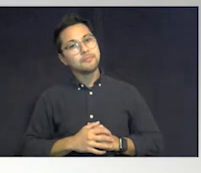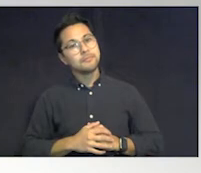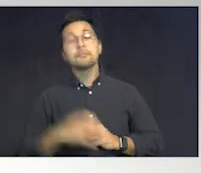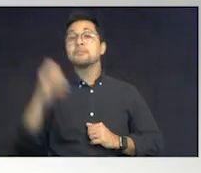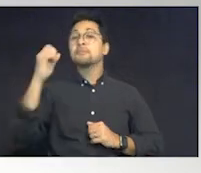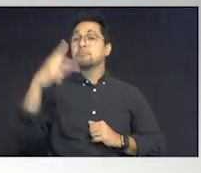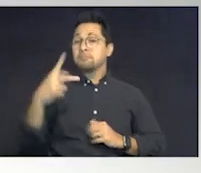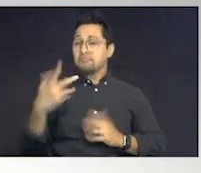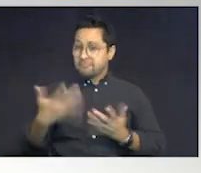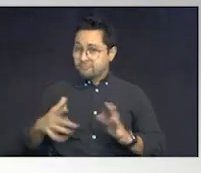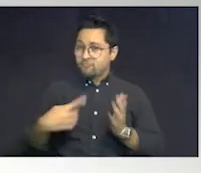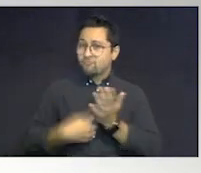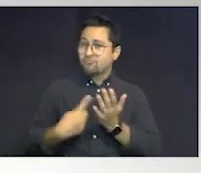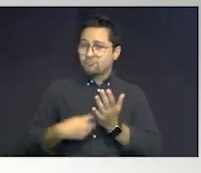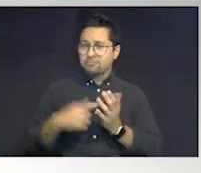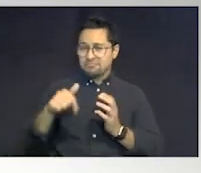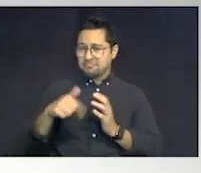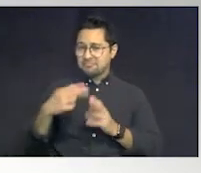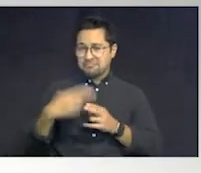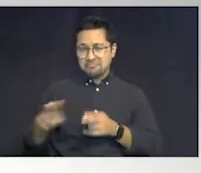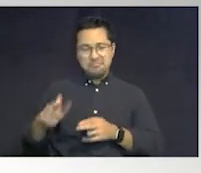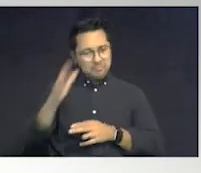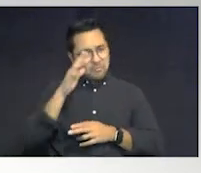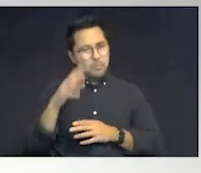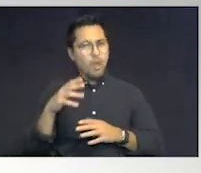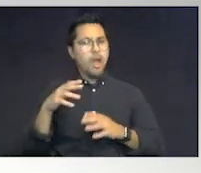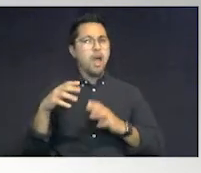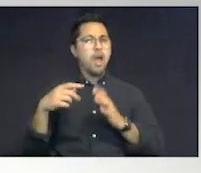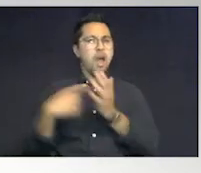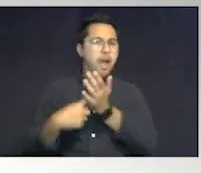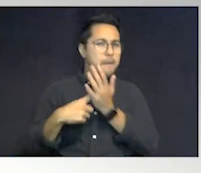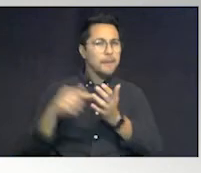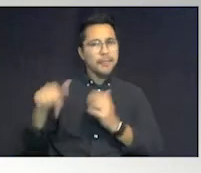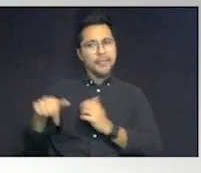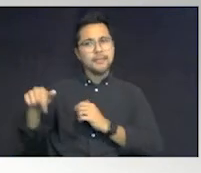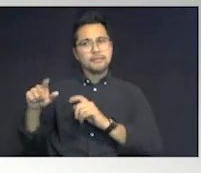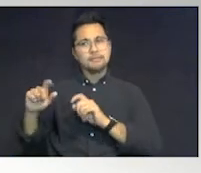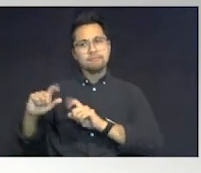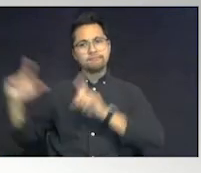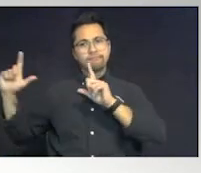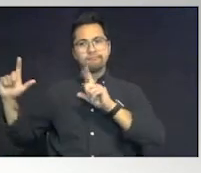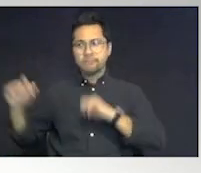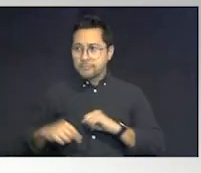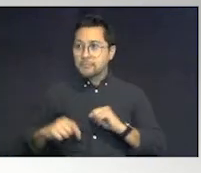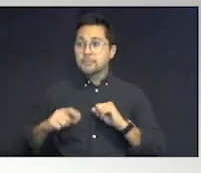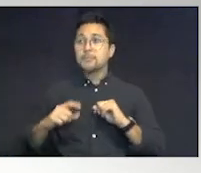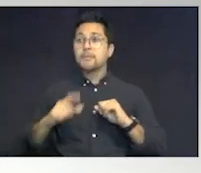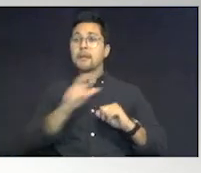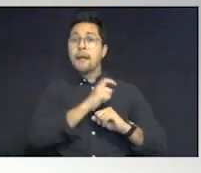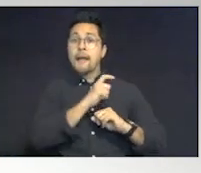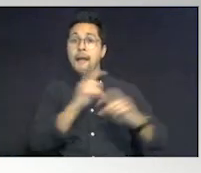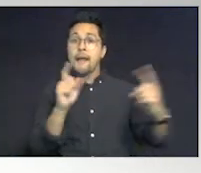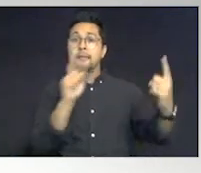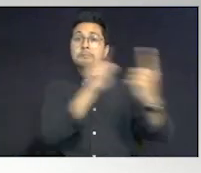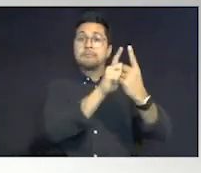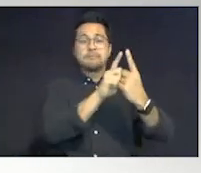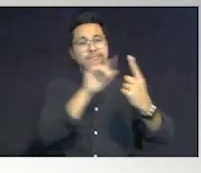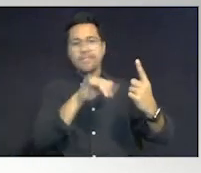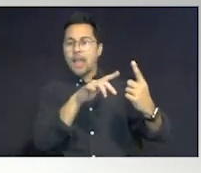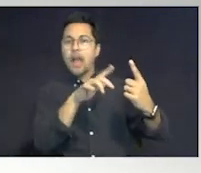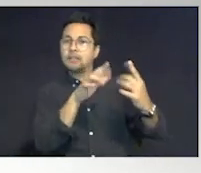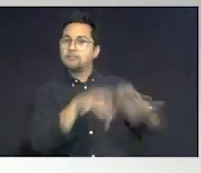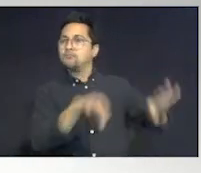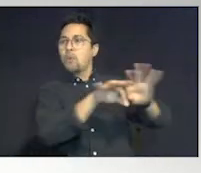Okay, we talked about this very quickly, so I'm just going to kind of go through this particular screen. Meeting the police officers is key. Again,